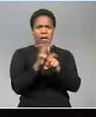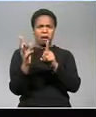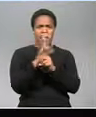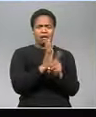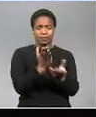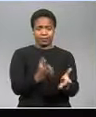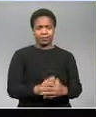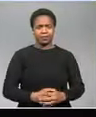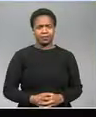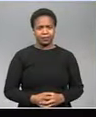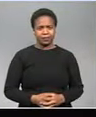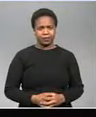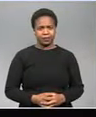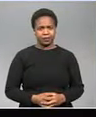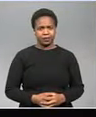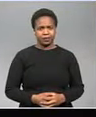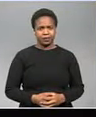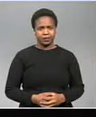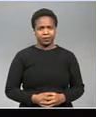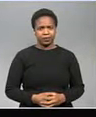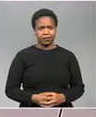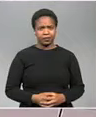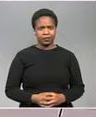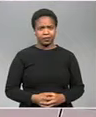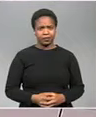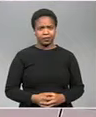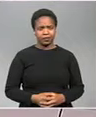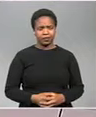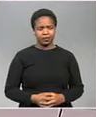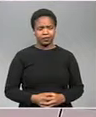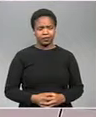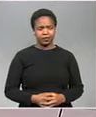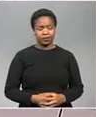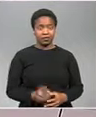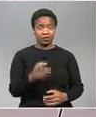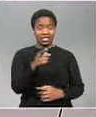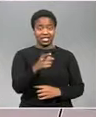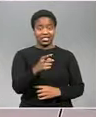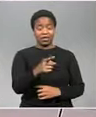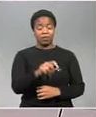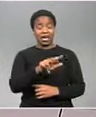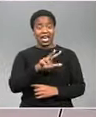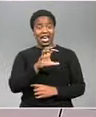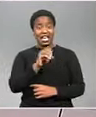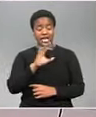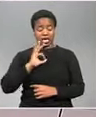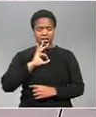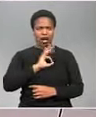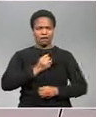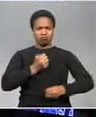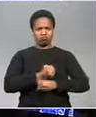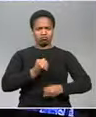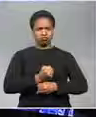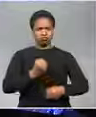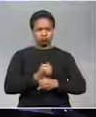the undercover unit of 80 officers is proving its worth